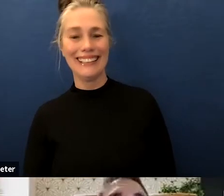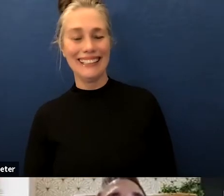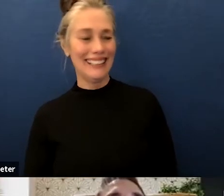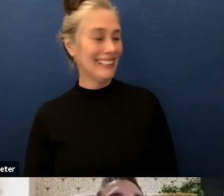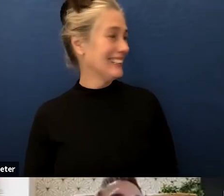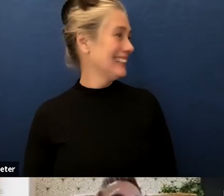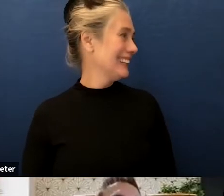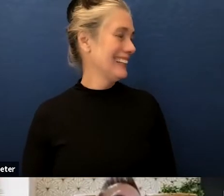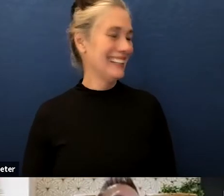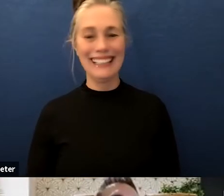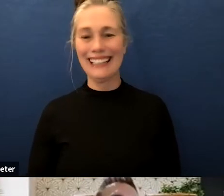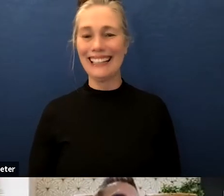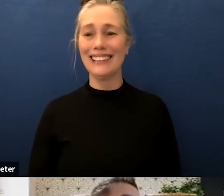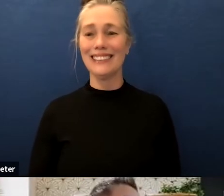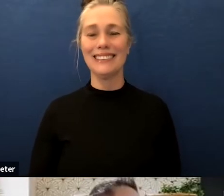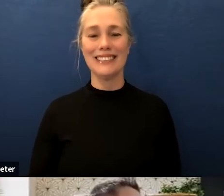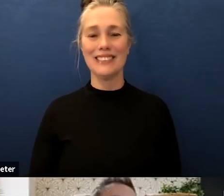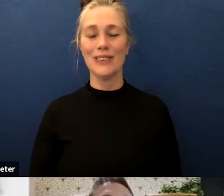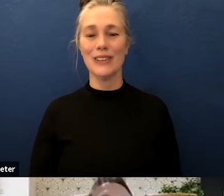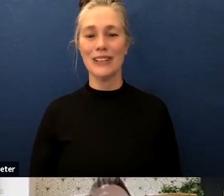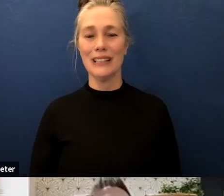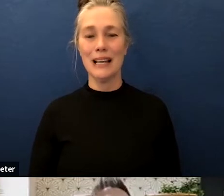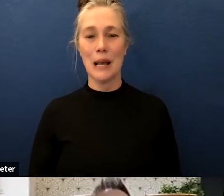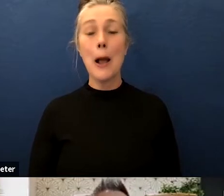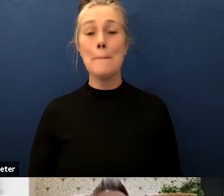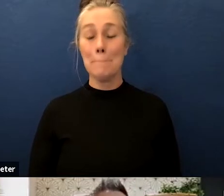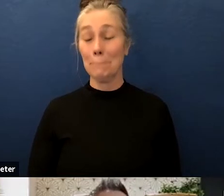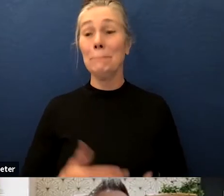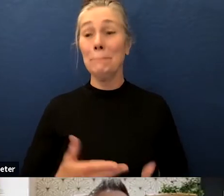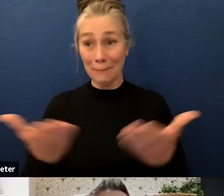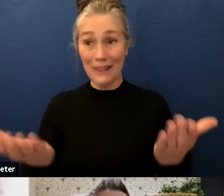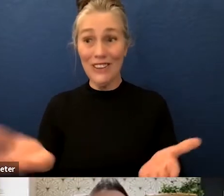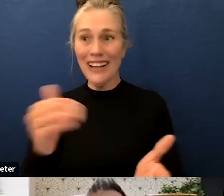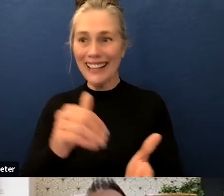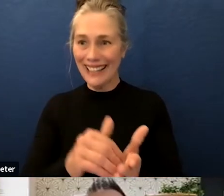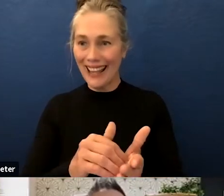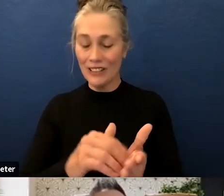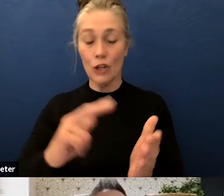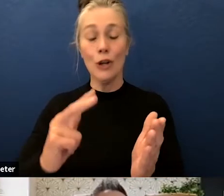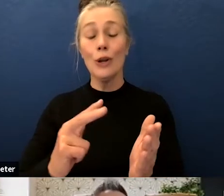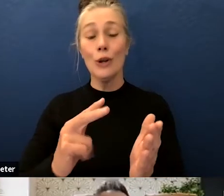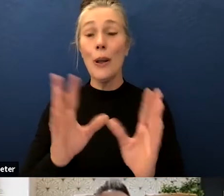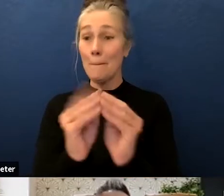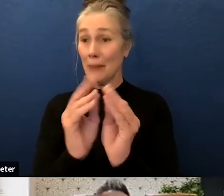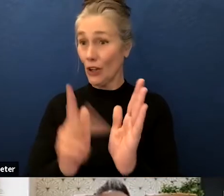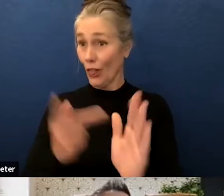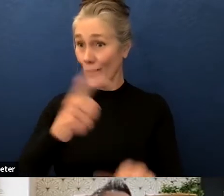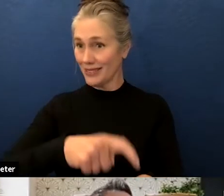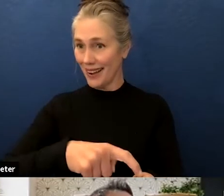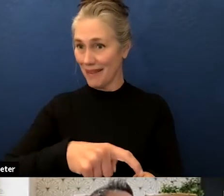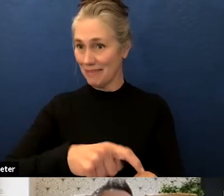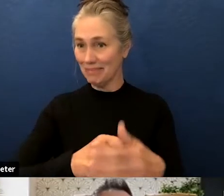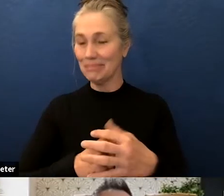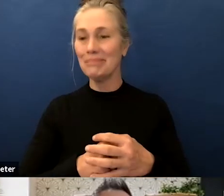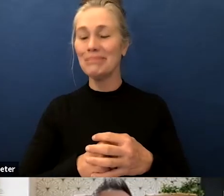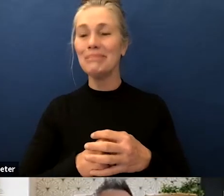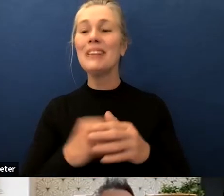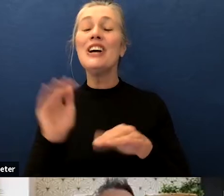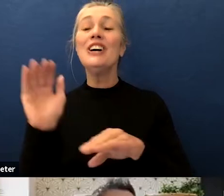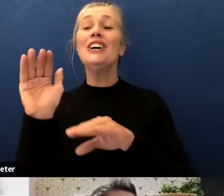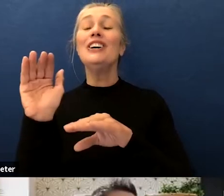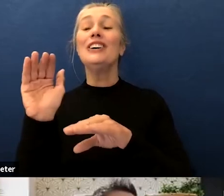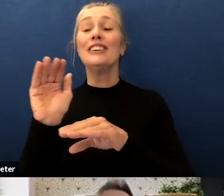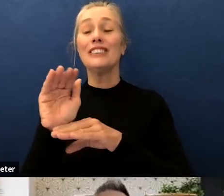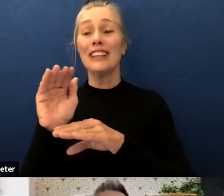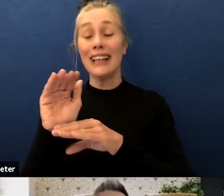okay um so thanks for having me back again we're now at our third meeting and um tonight there's a couple